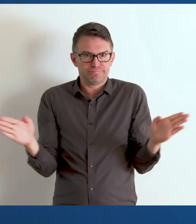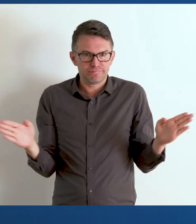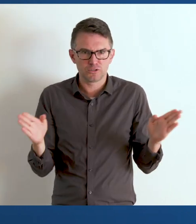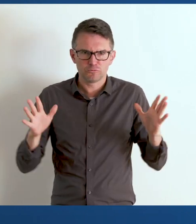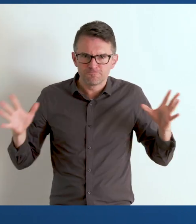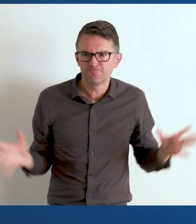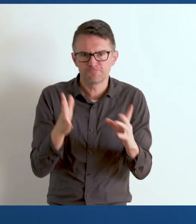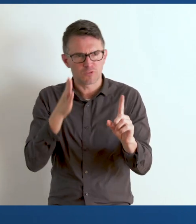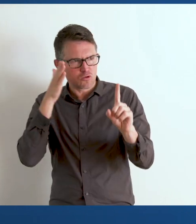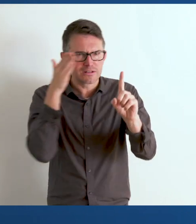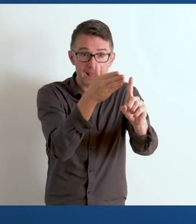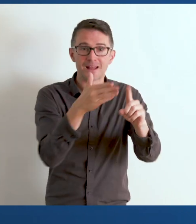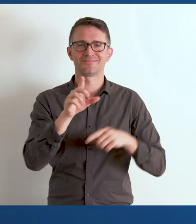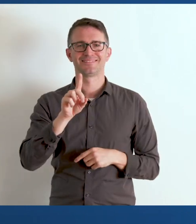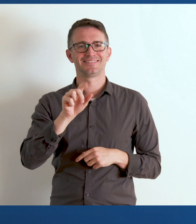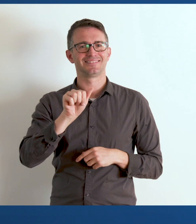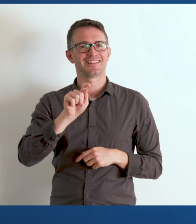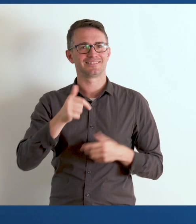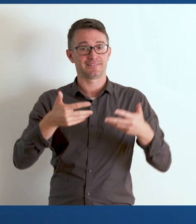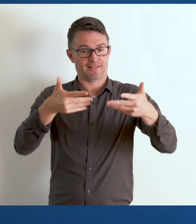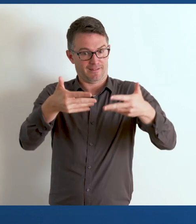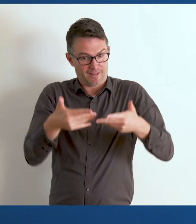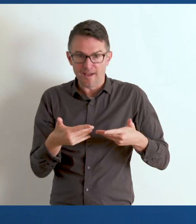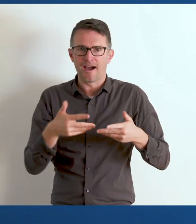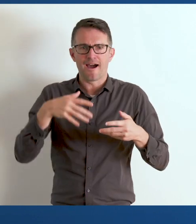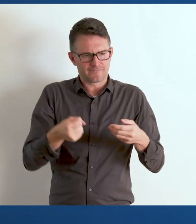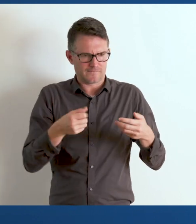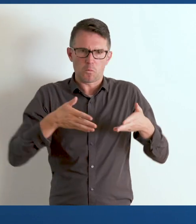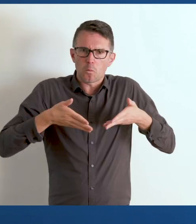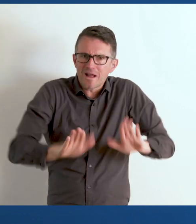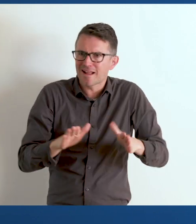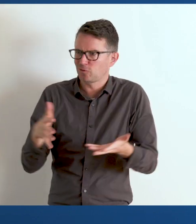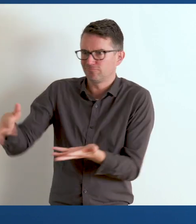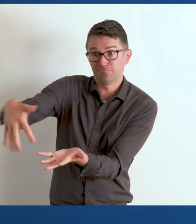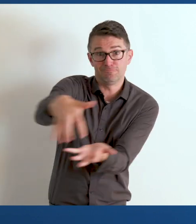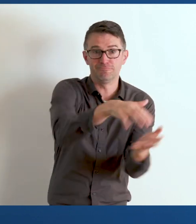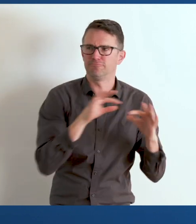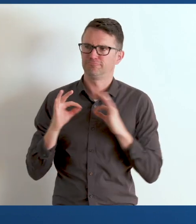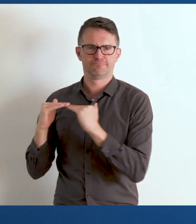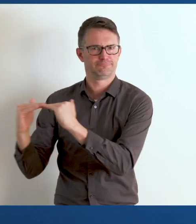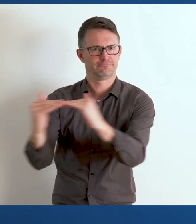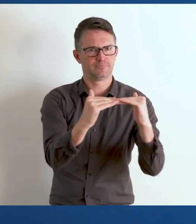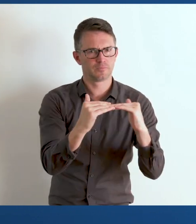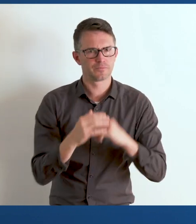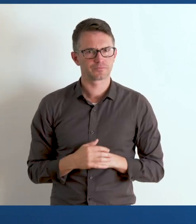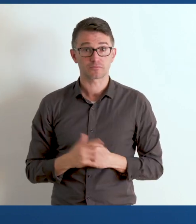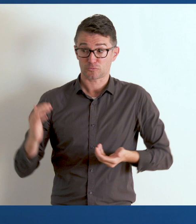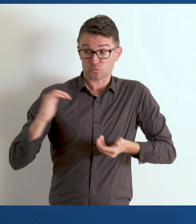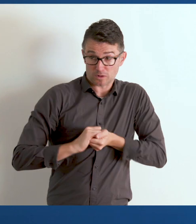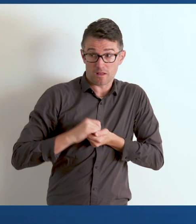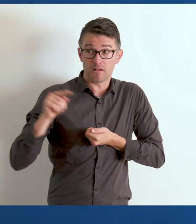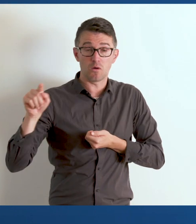and promoting standardized data collection tools on persons with disabilities. Together with the Washington